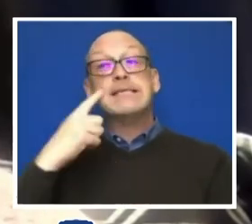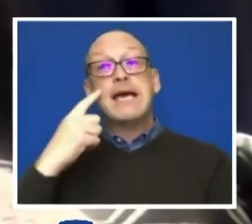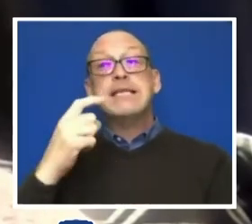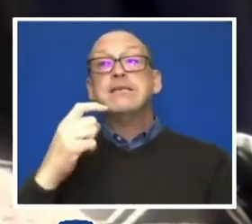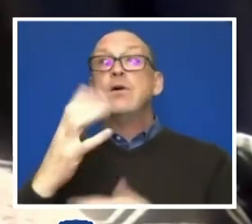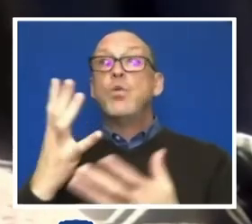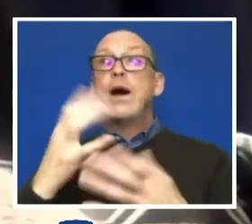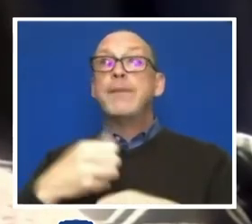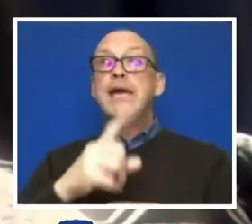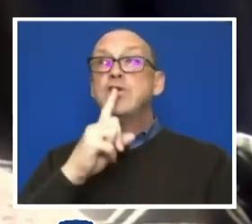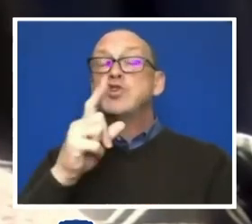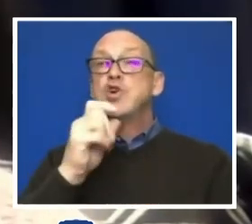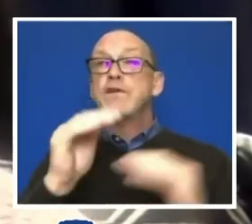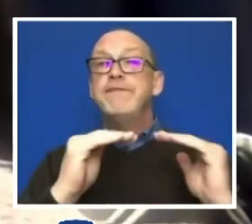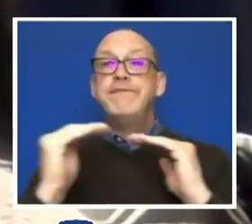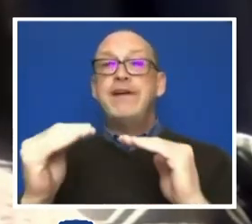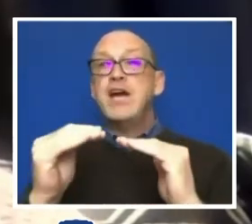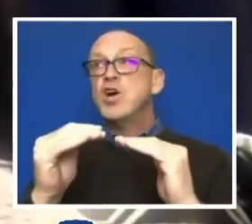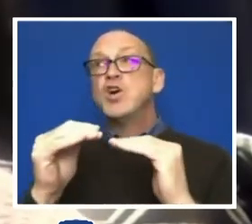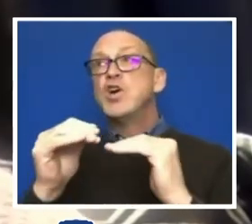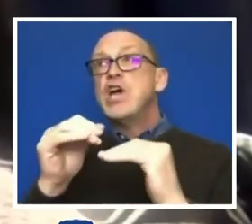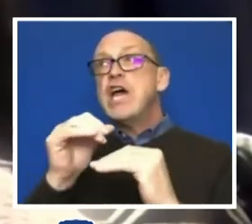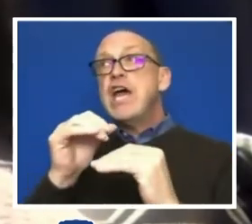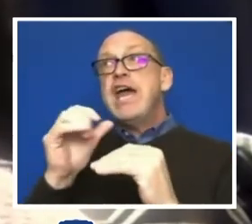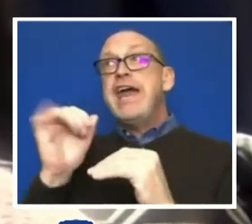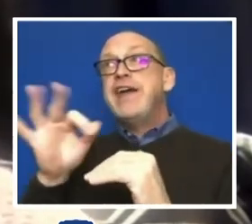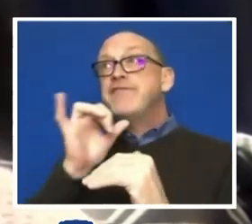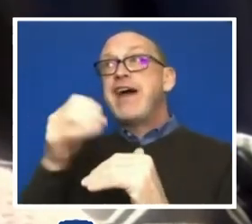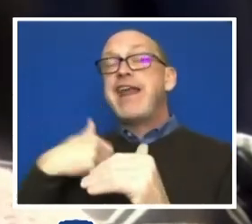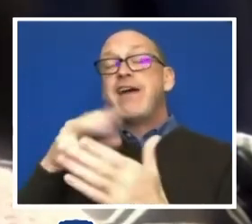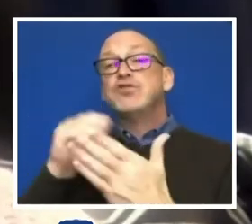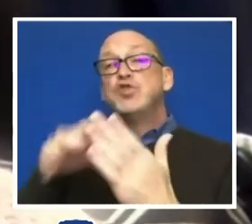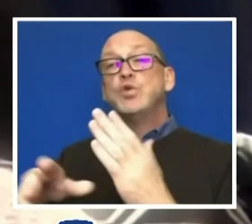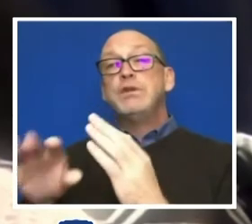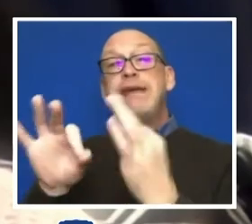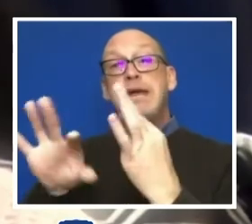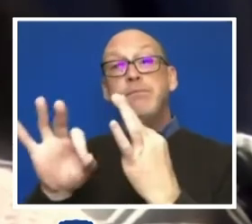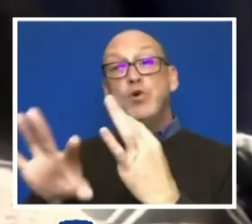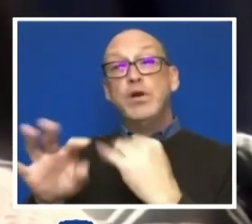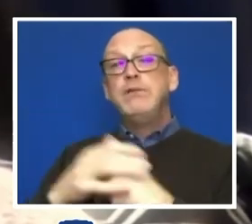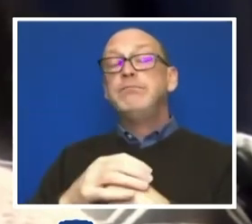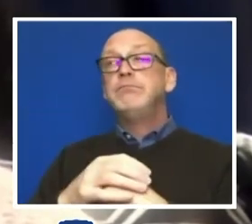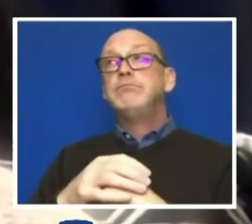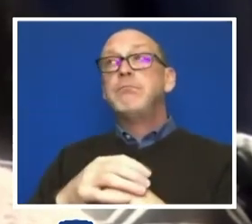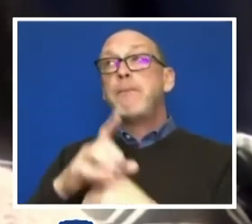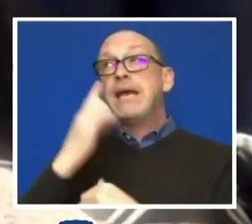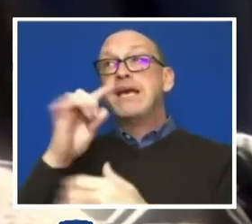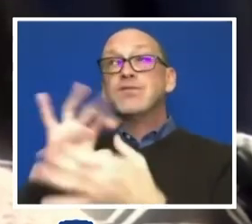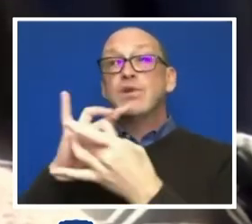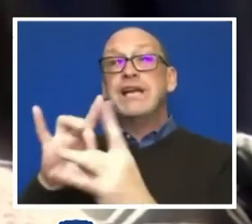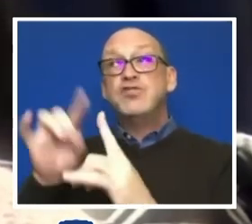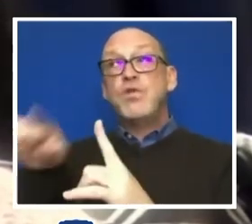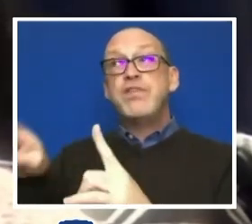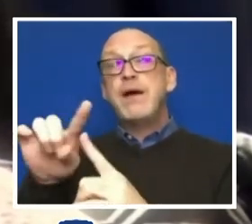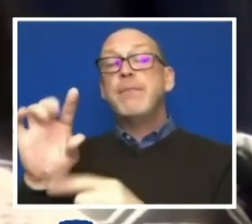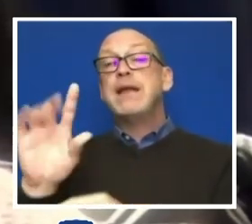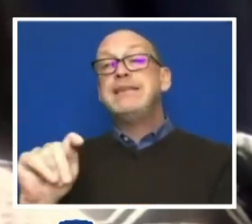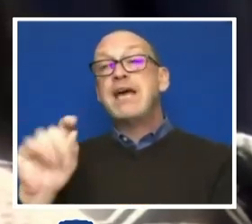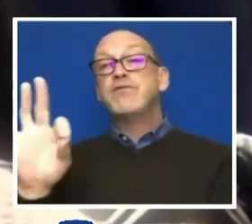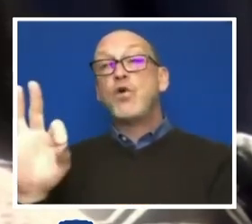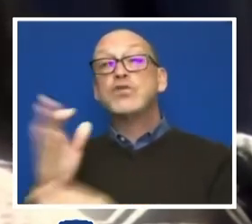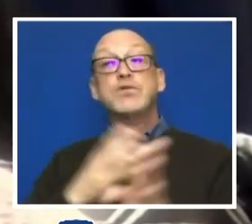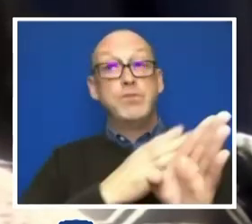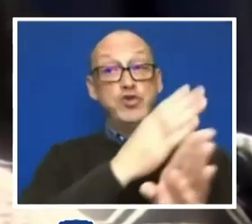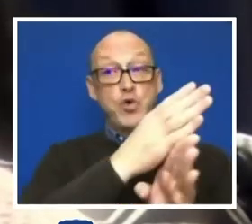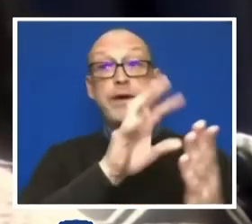to not have student input at the forefront of a policy concerning them. So, the task force is made of a majority of